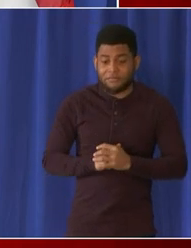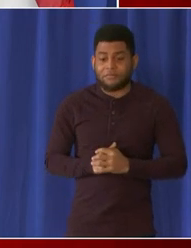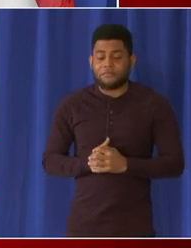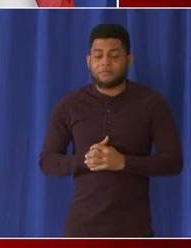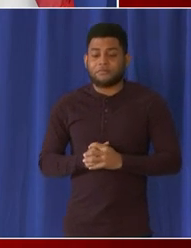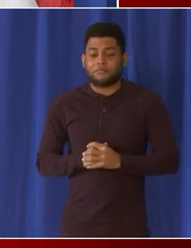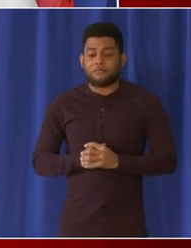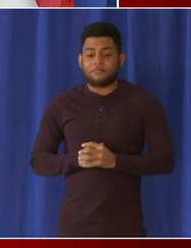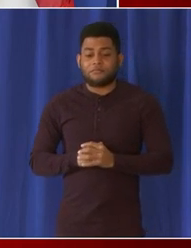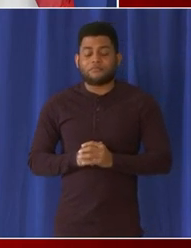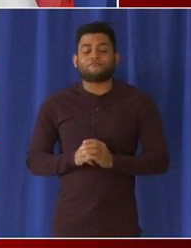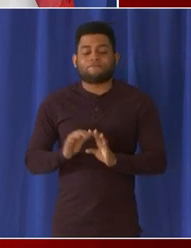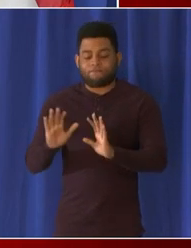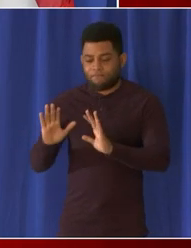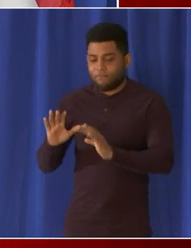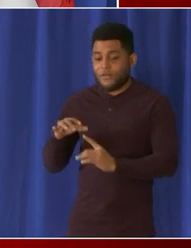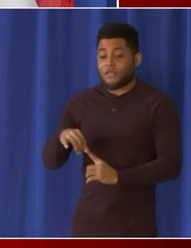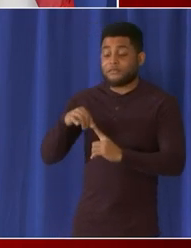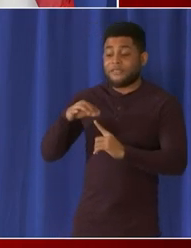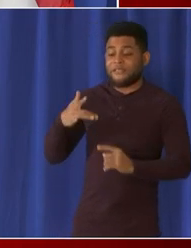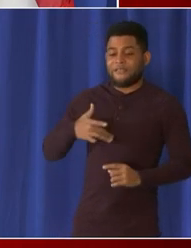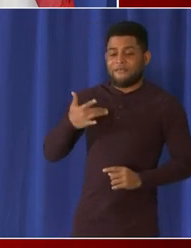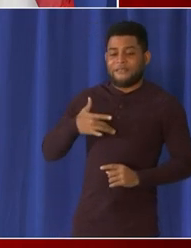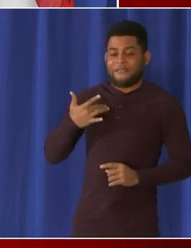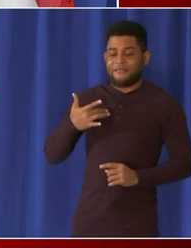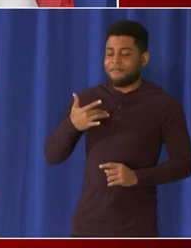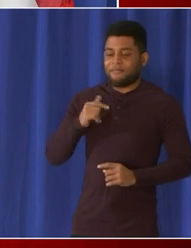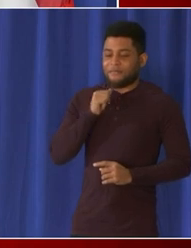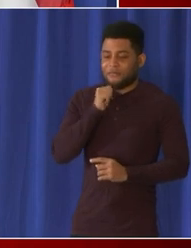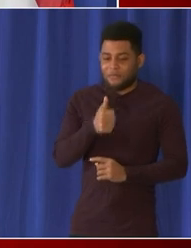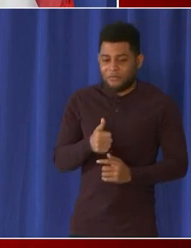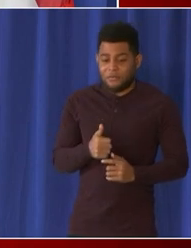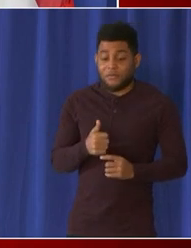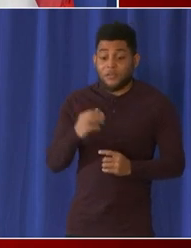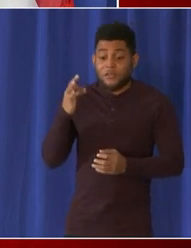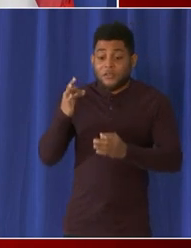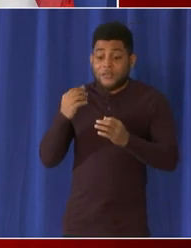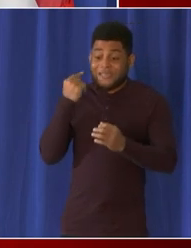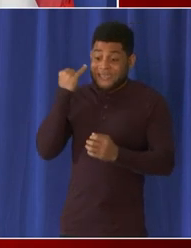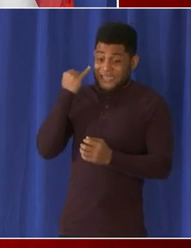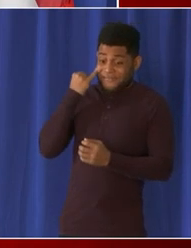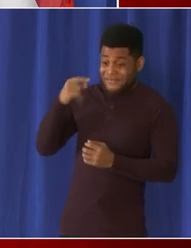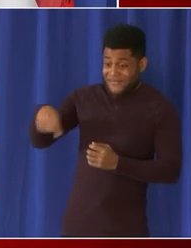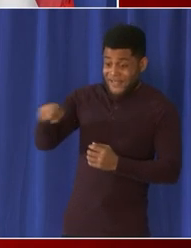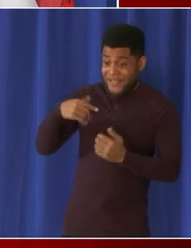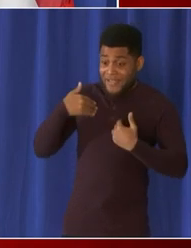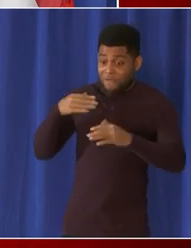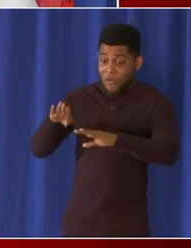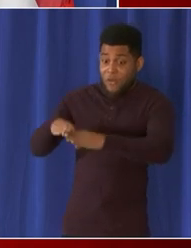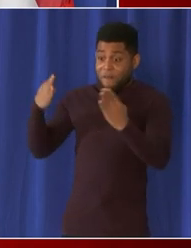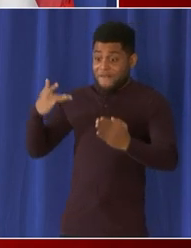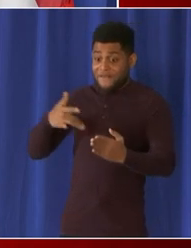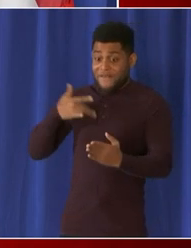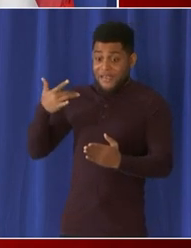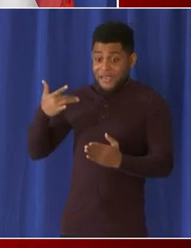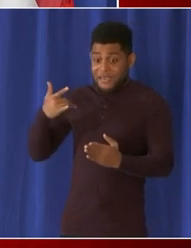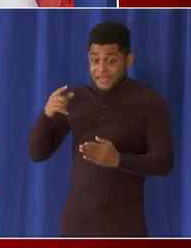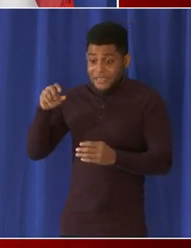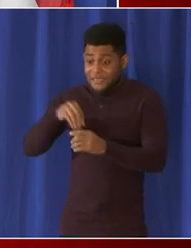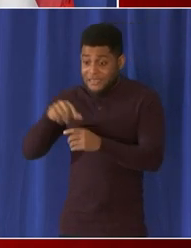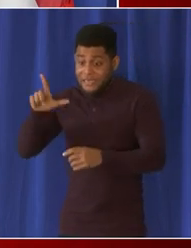their special events would not be exempt so if they are having a gathering using on their auditorium